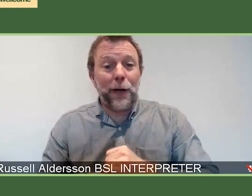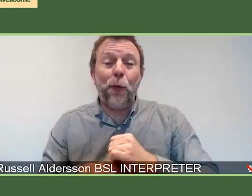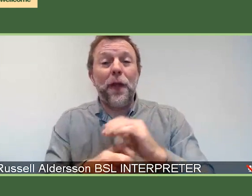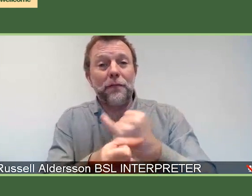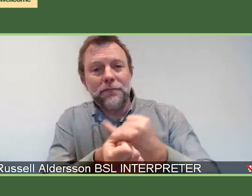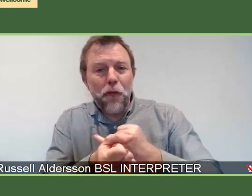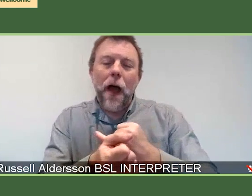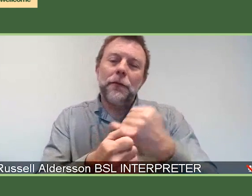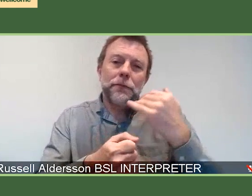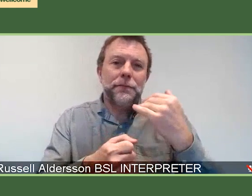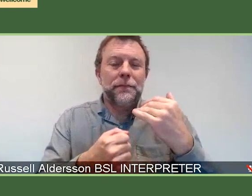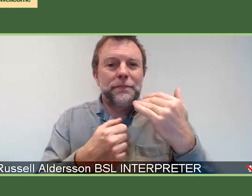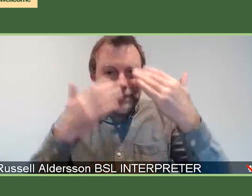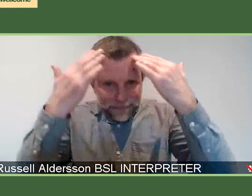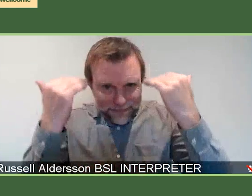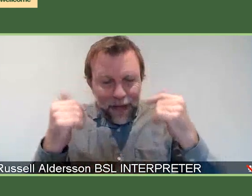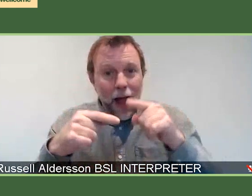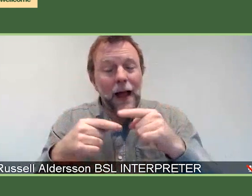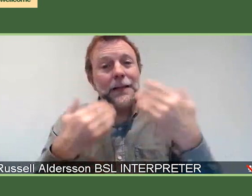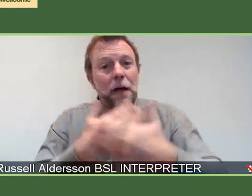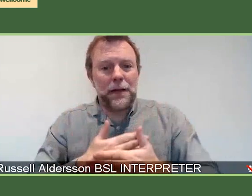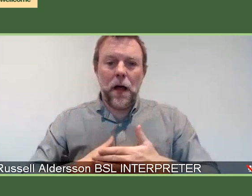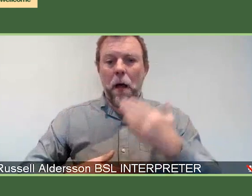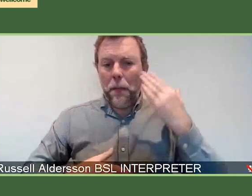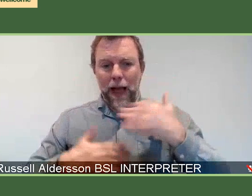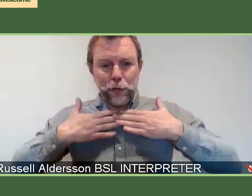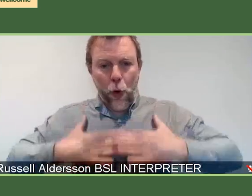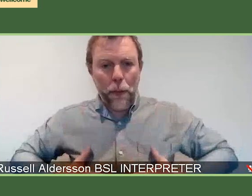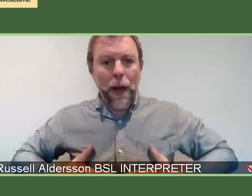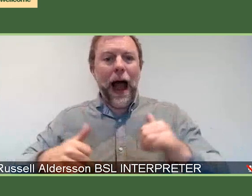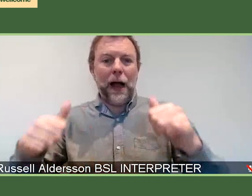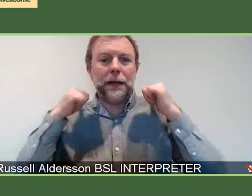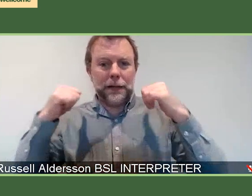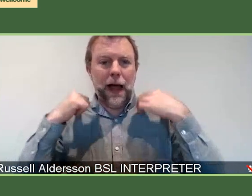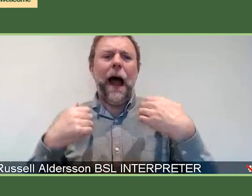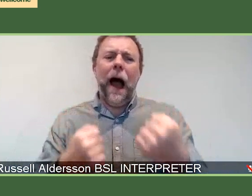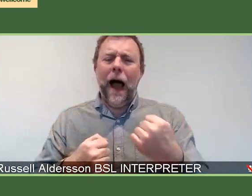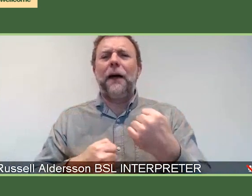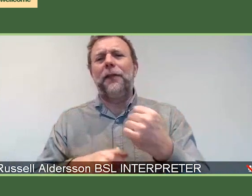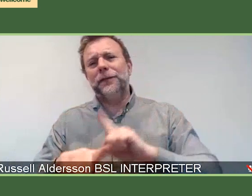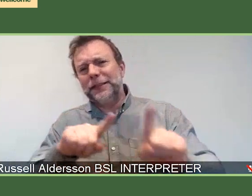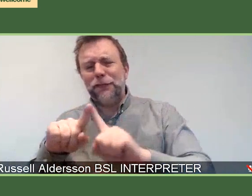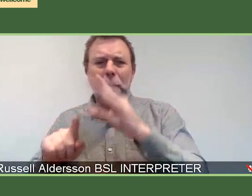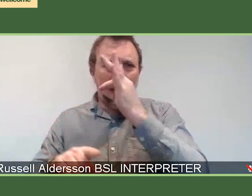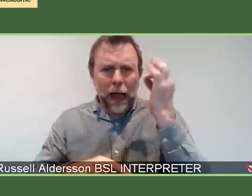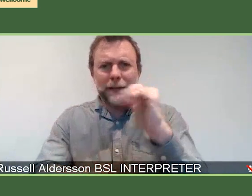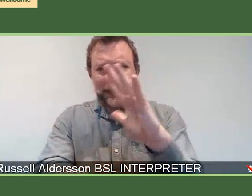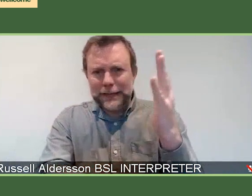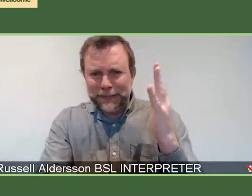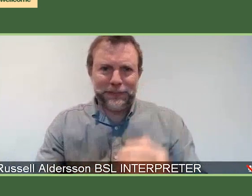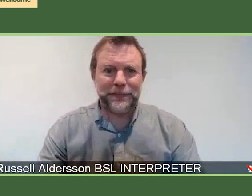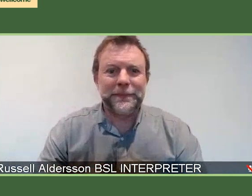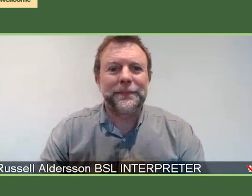I'm wearing a black button up top and behind me is a prominently displayed mirror ball with lots of plants.